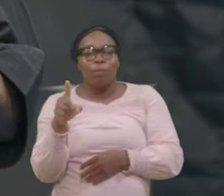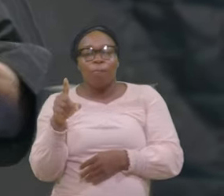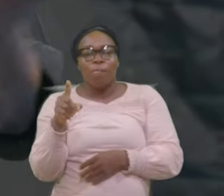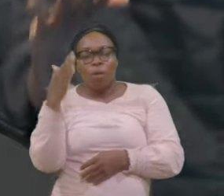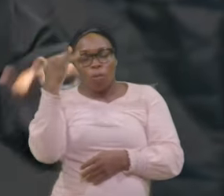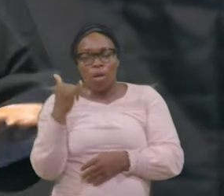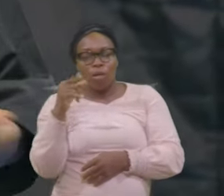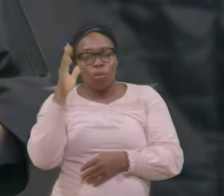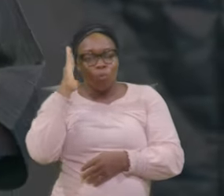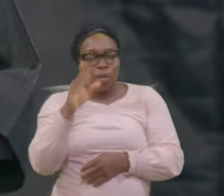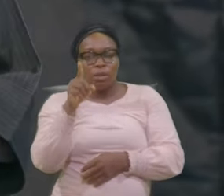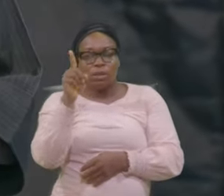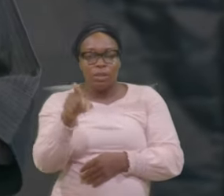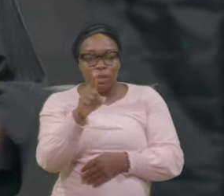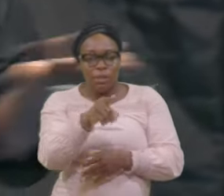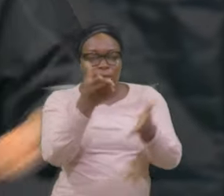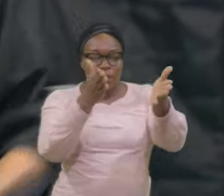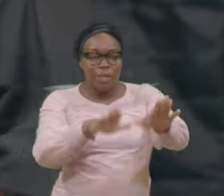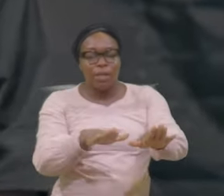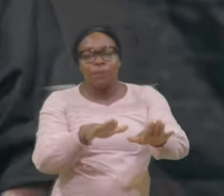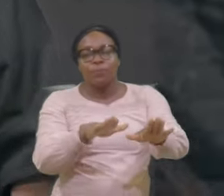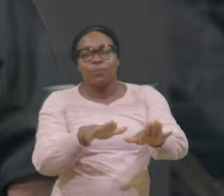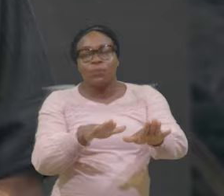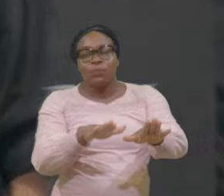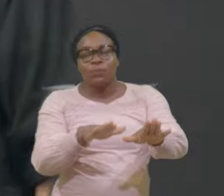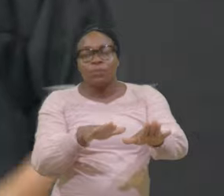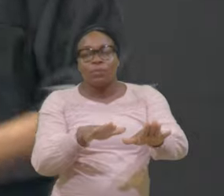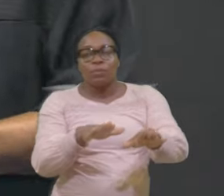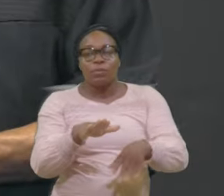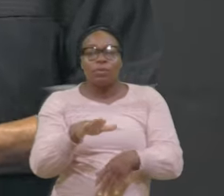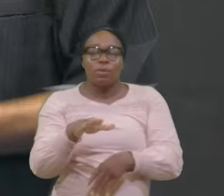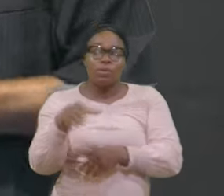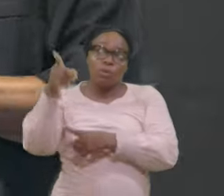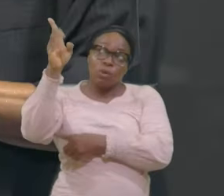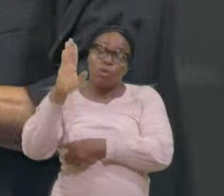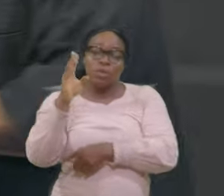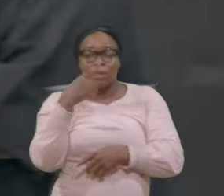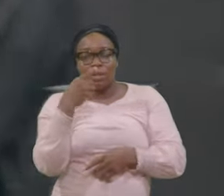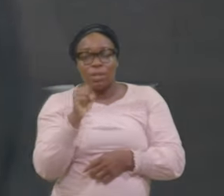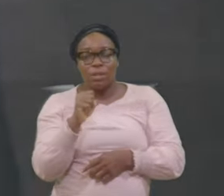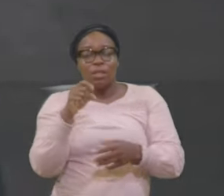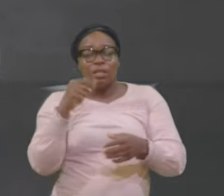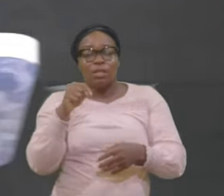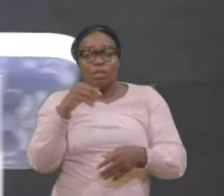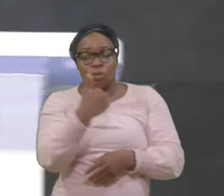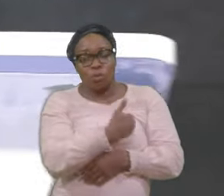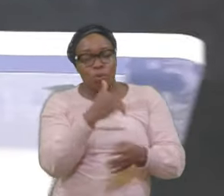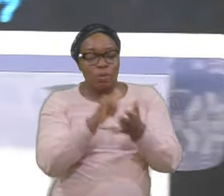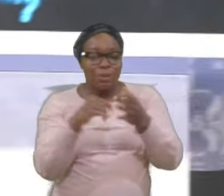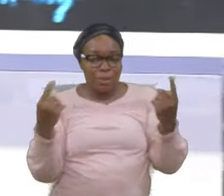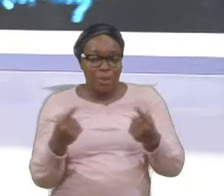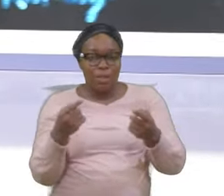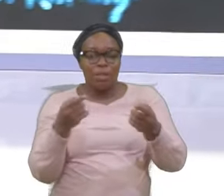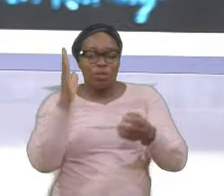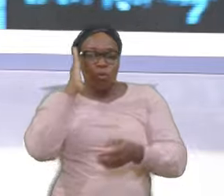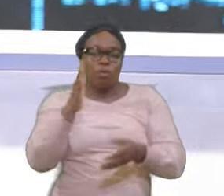Will you die Look at God God has said the soul that sineth It shall die And then God says but why will